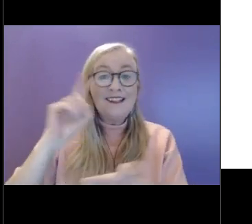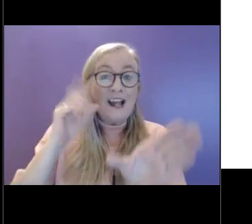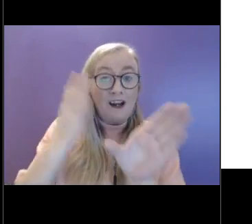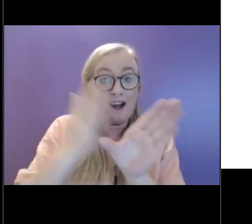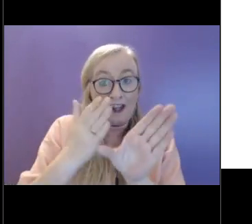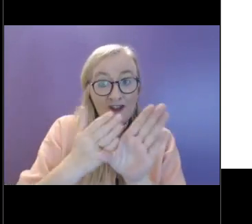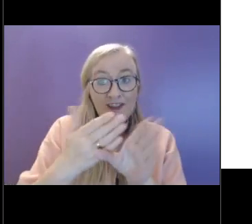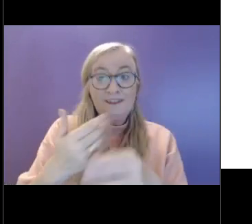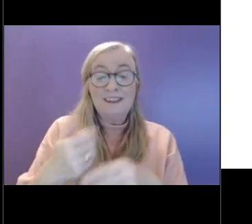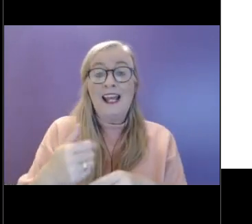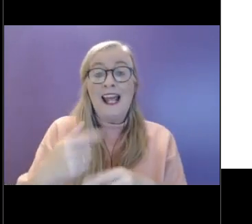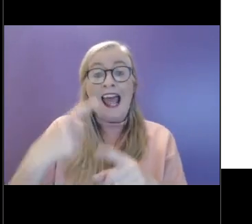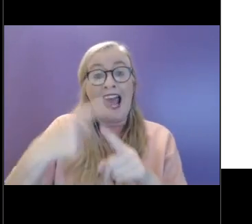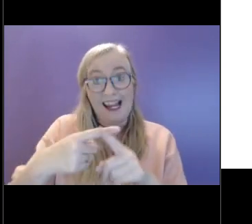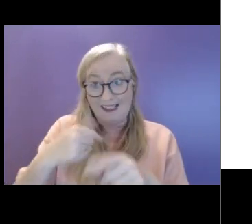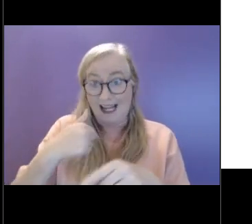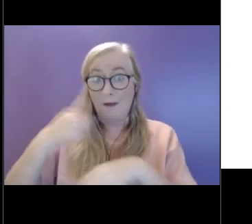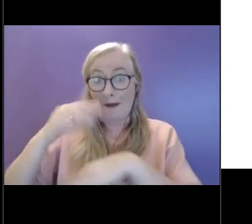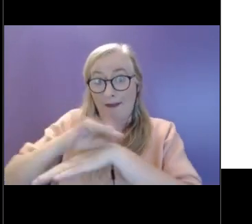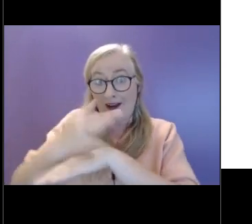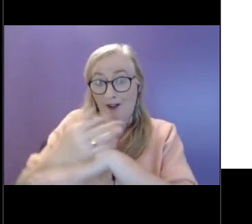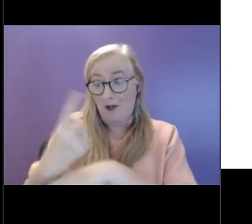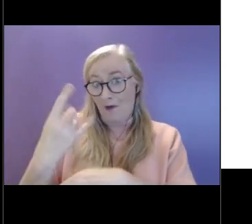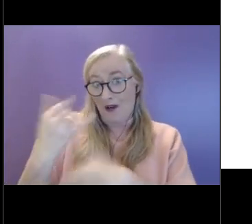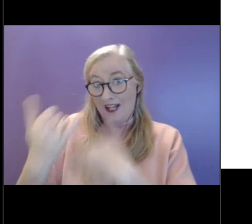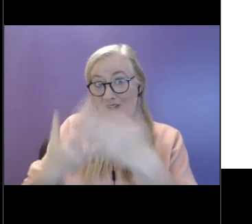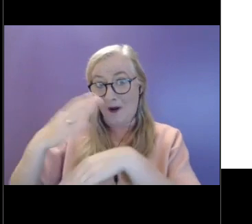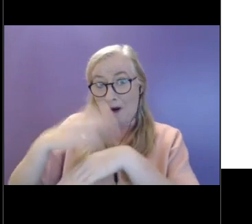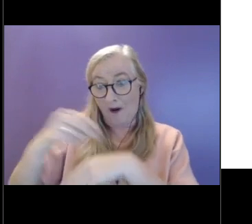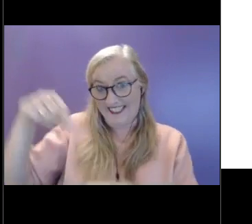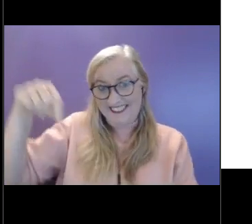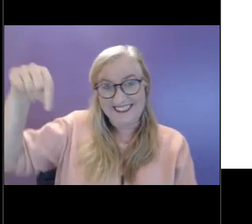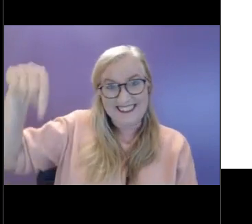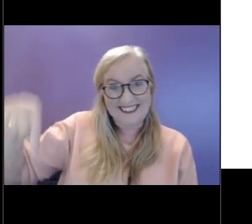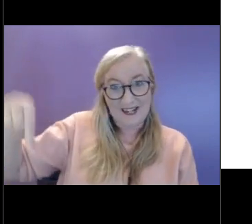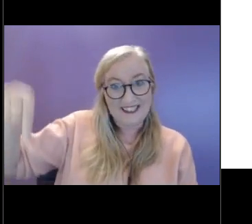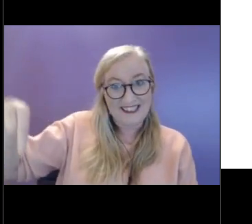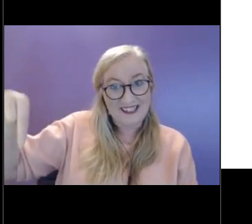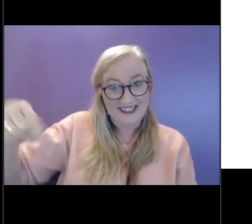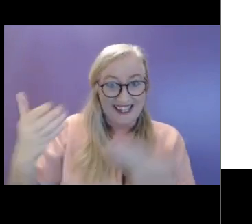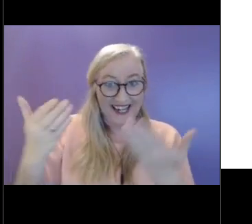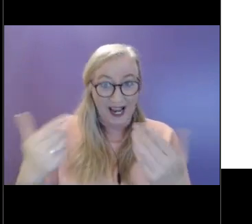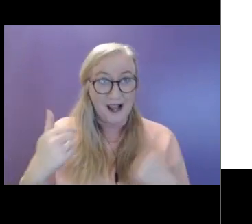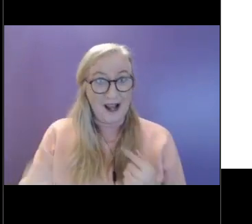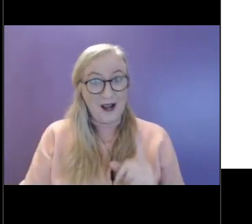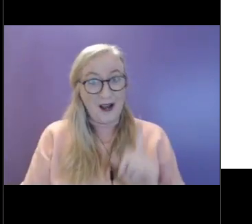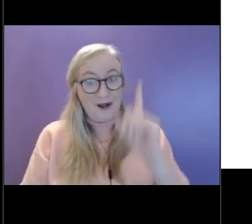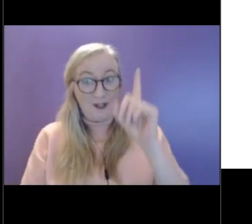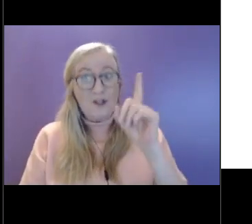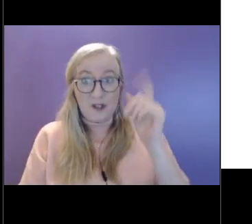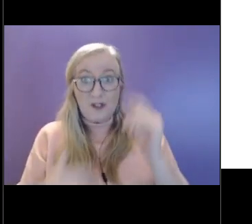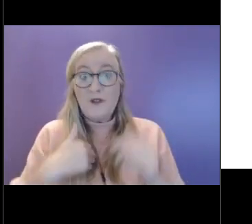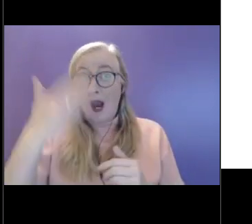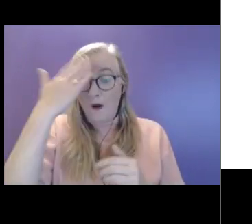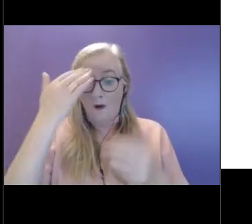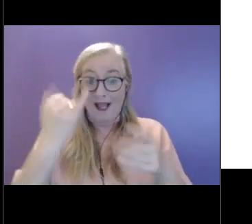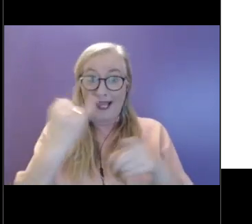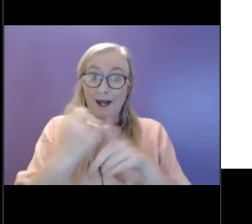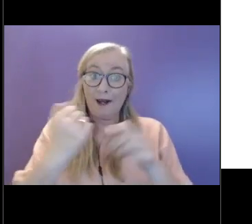a parent to a one year old who's downstairs as we speak. And so I know very well in my own life